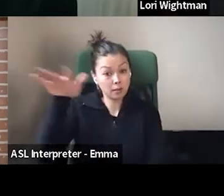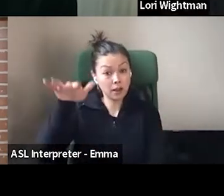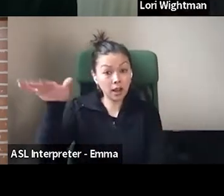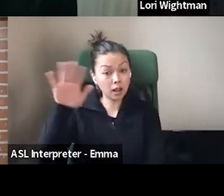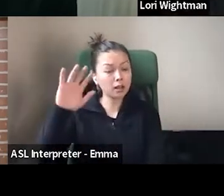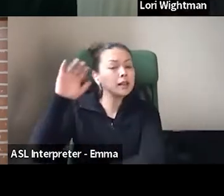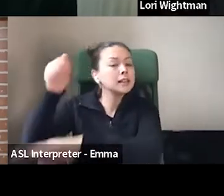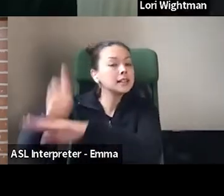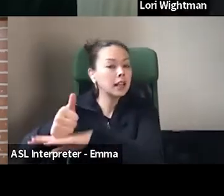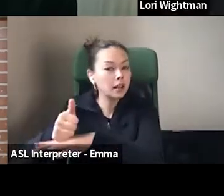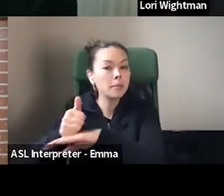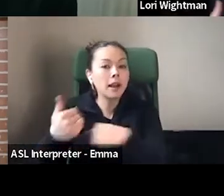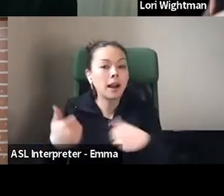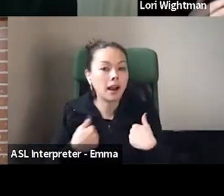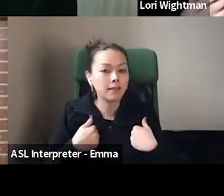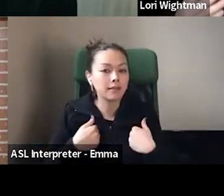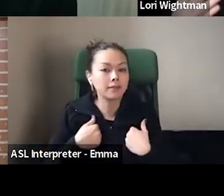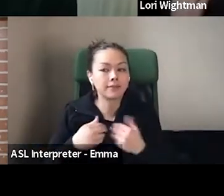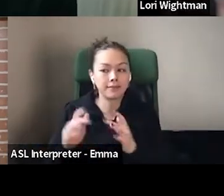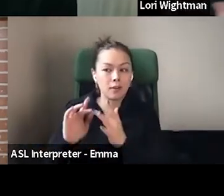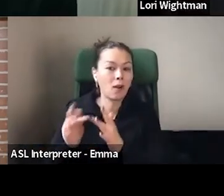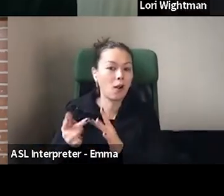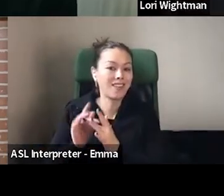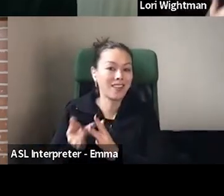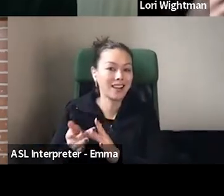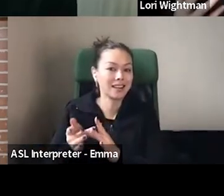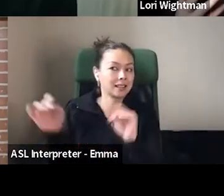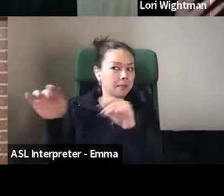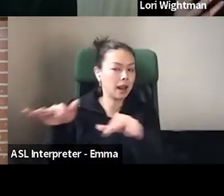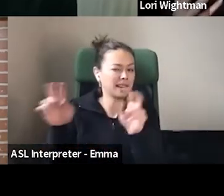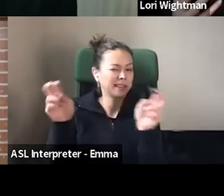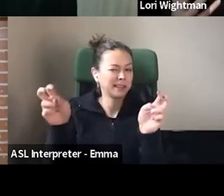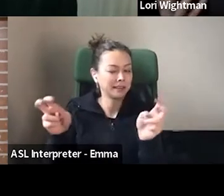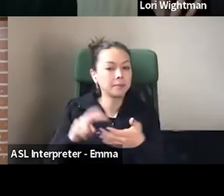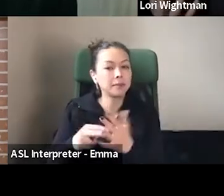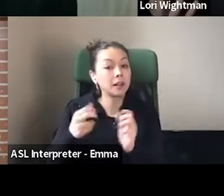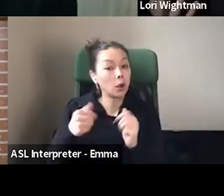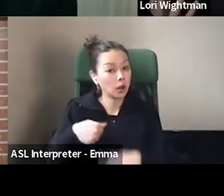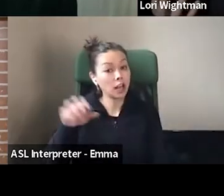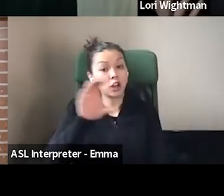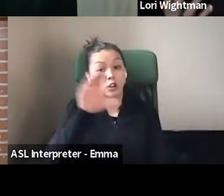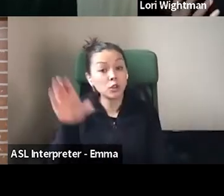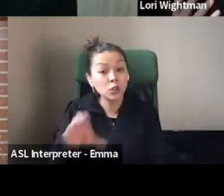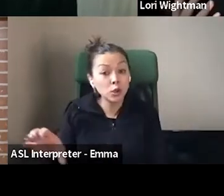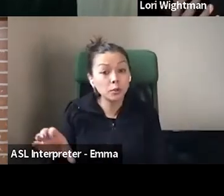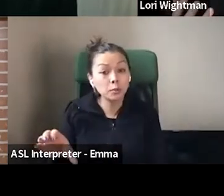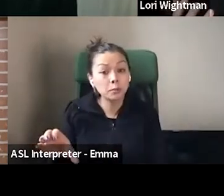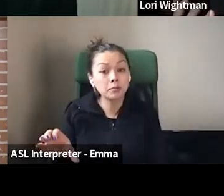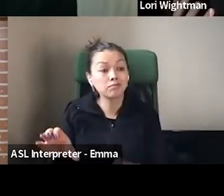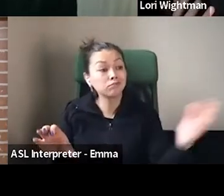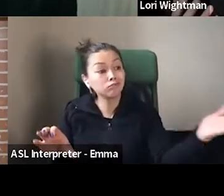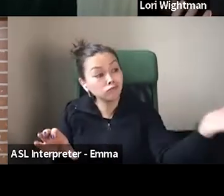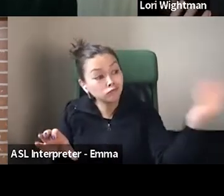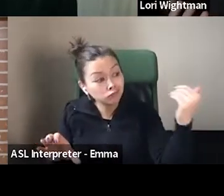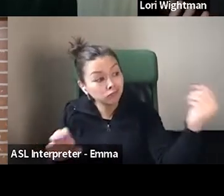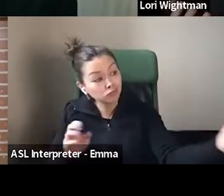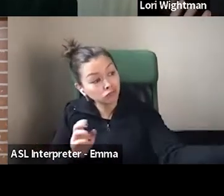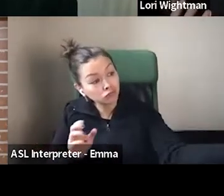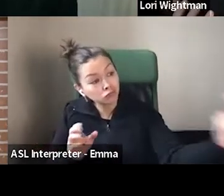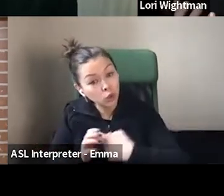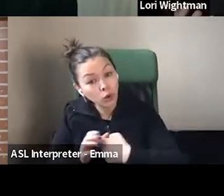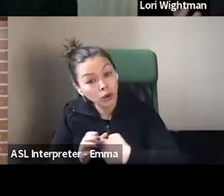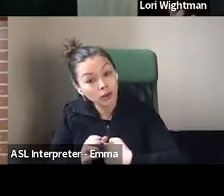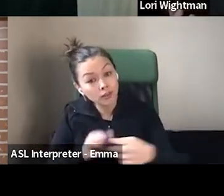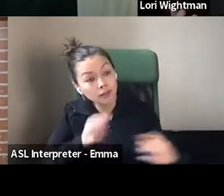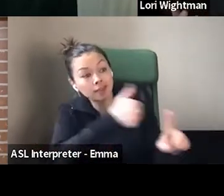but we can also zoom people in at the same time. So you can, we zoomed in Brian Burke for an event. He was at home